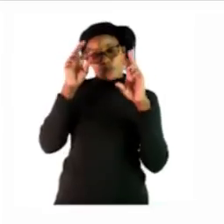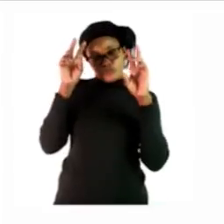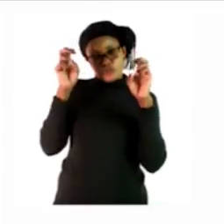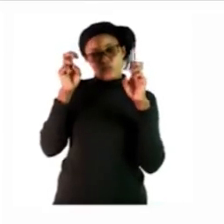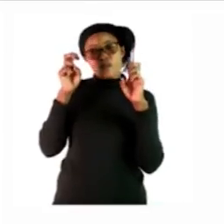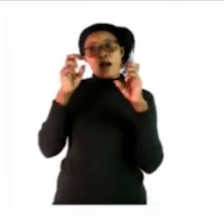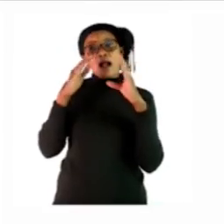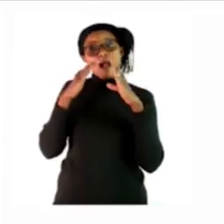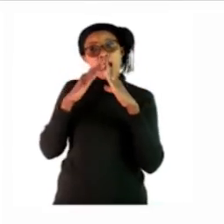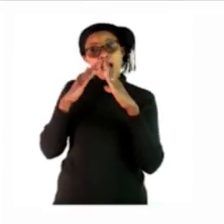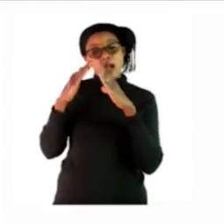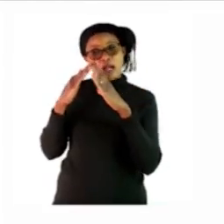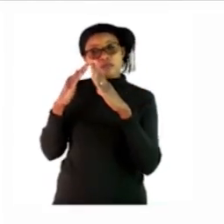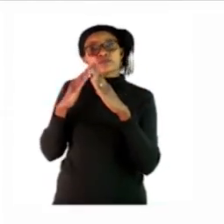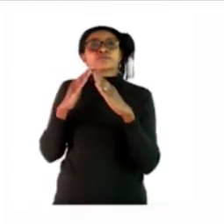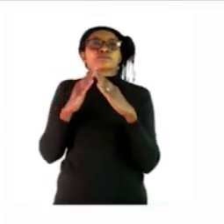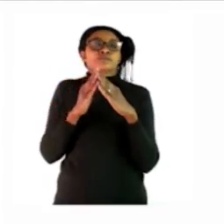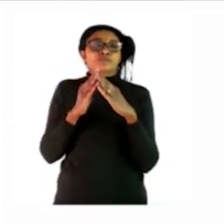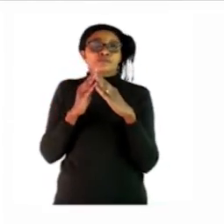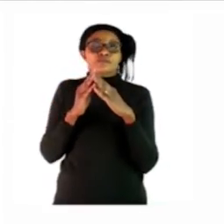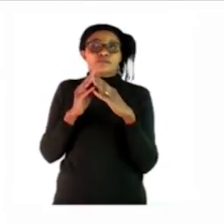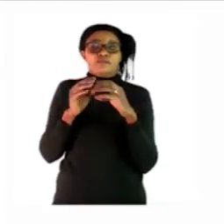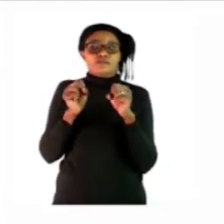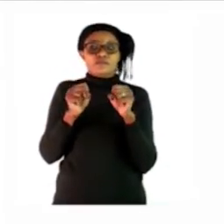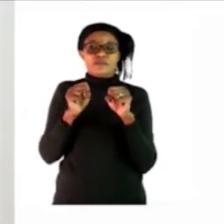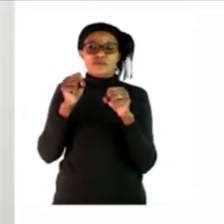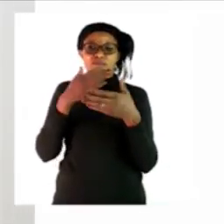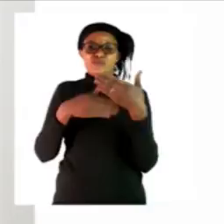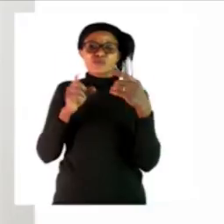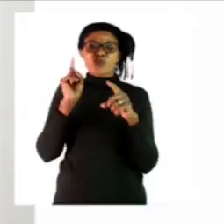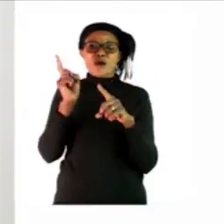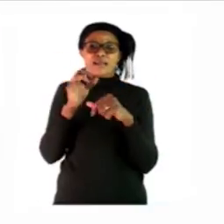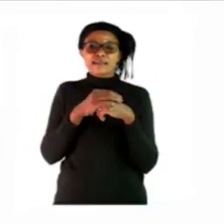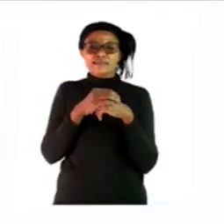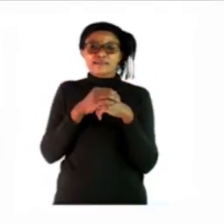or houses so what must you do on this page 30